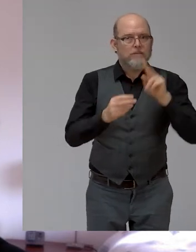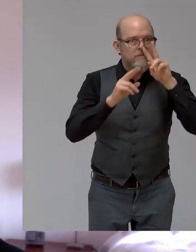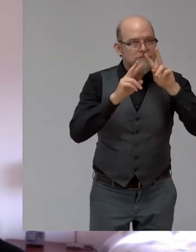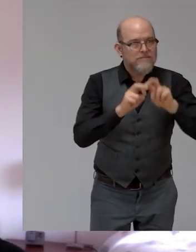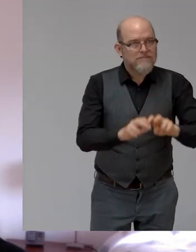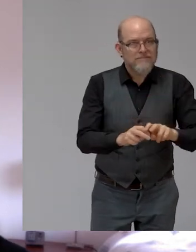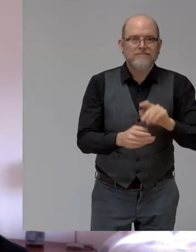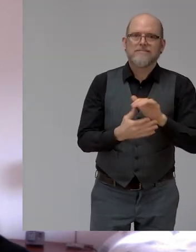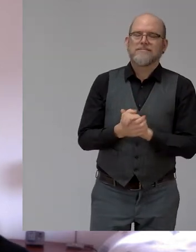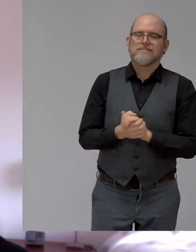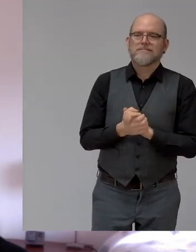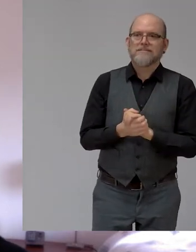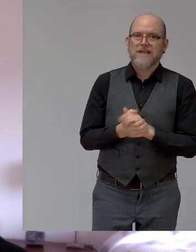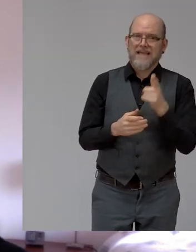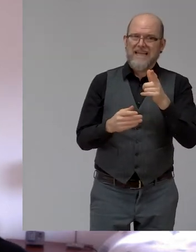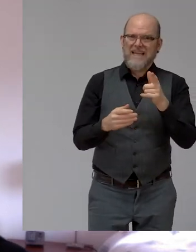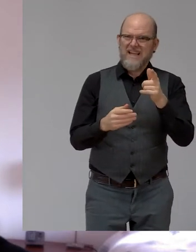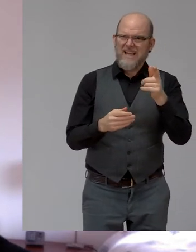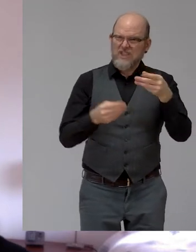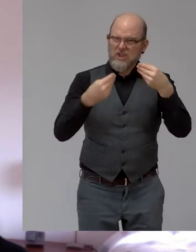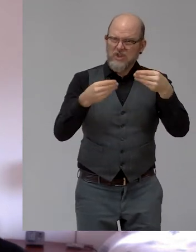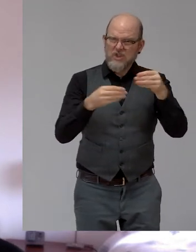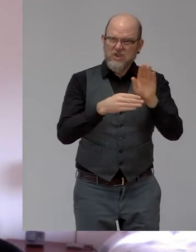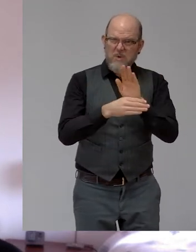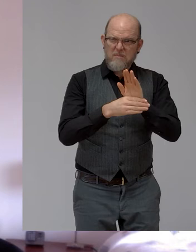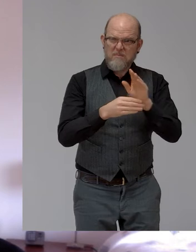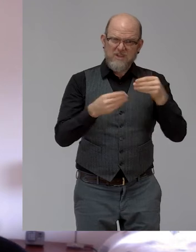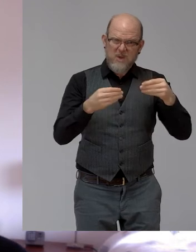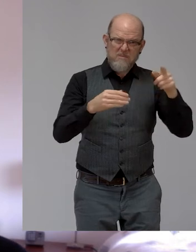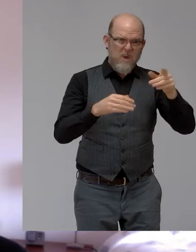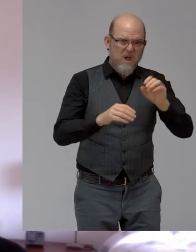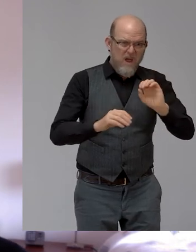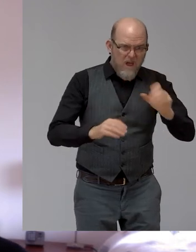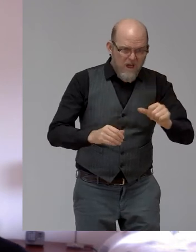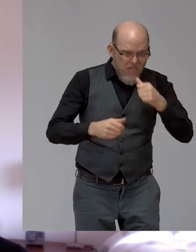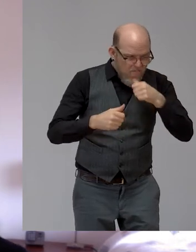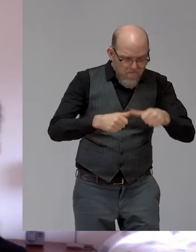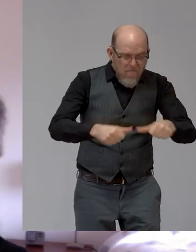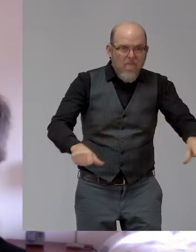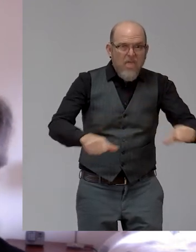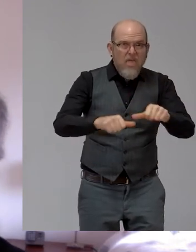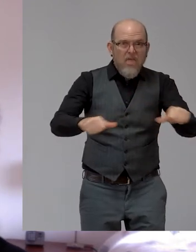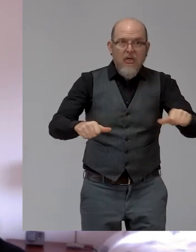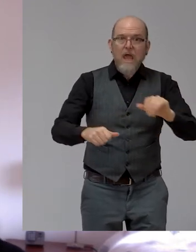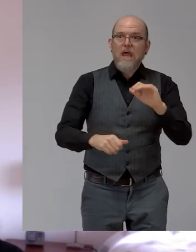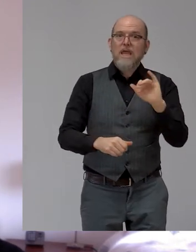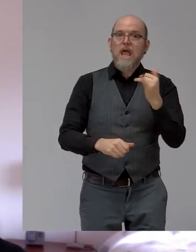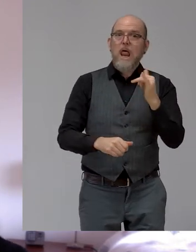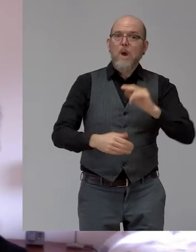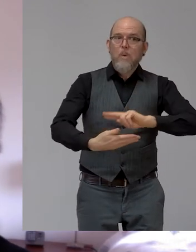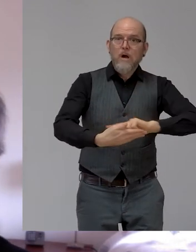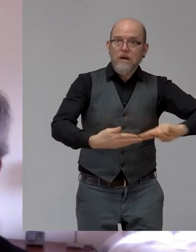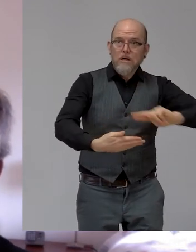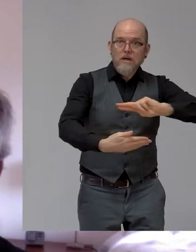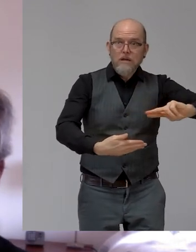yellow tape, at the end of the step, they would have avoided such a case. Later on, figured out that it was a common happening